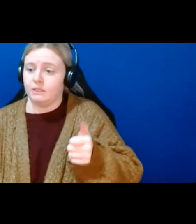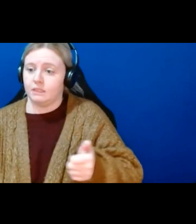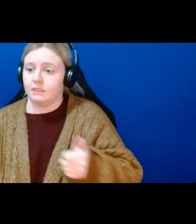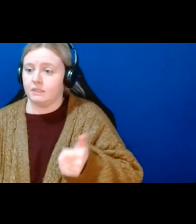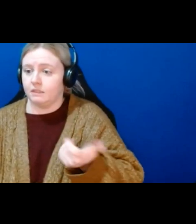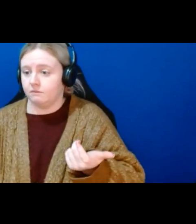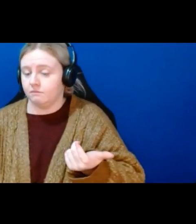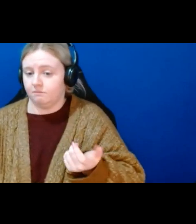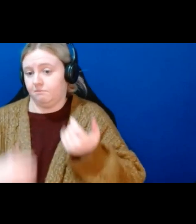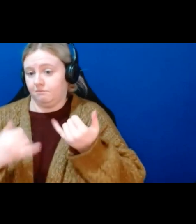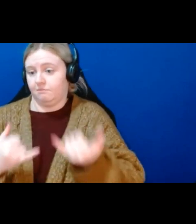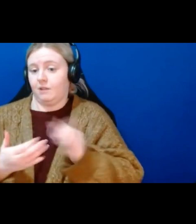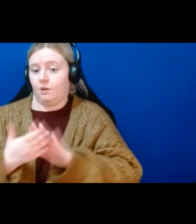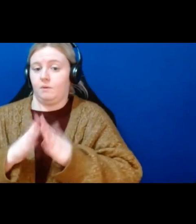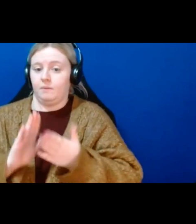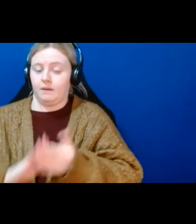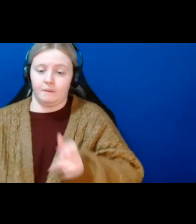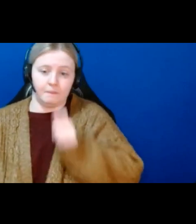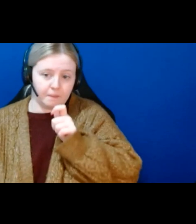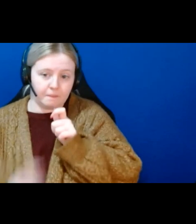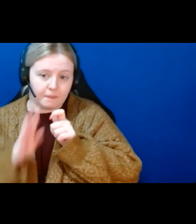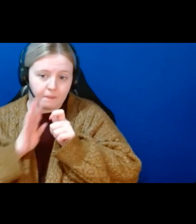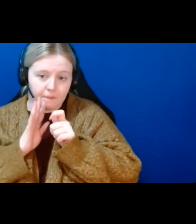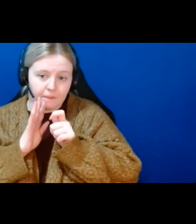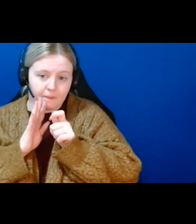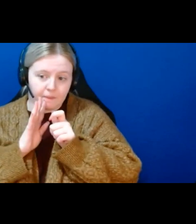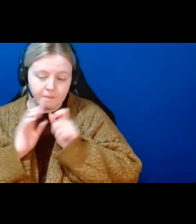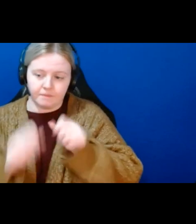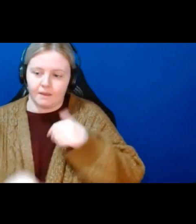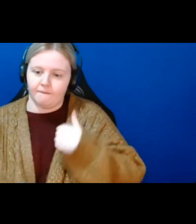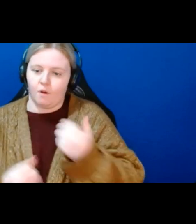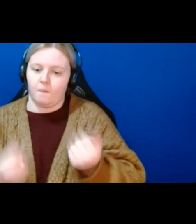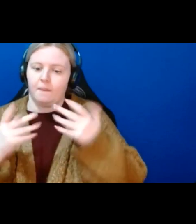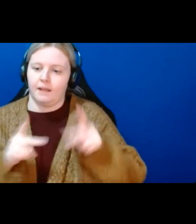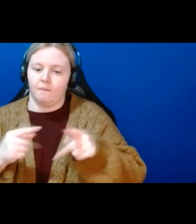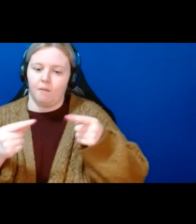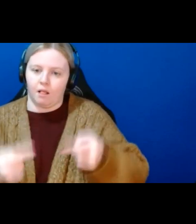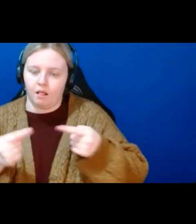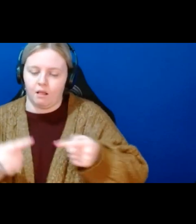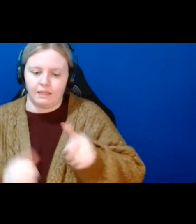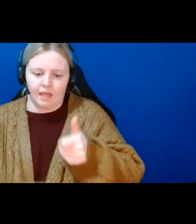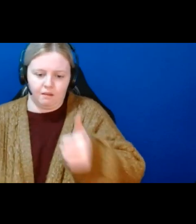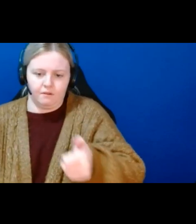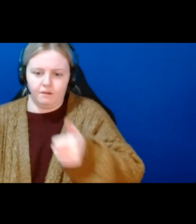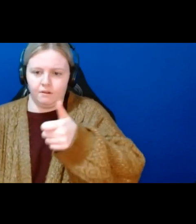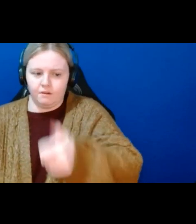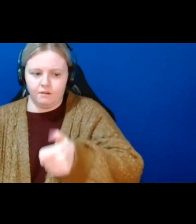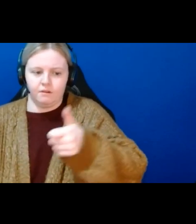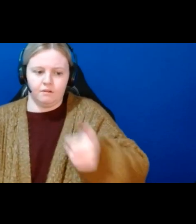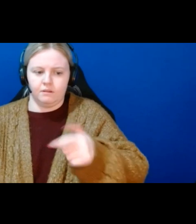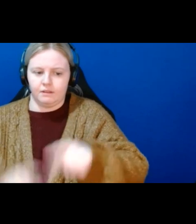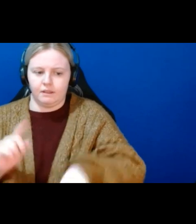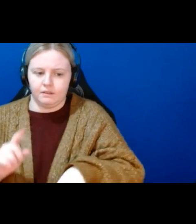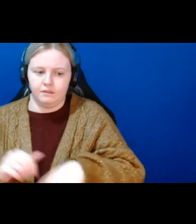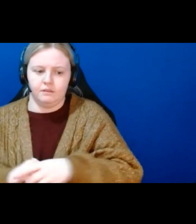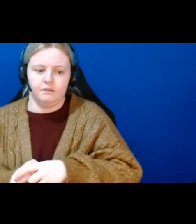why they became talk enabled is because a lot of folks were struggling with the dexterity of it so adaptive